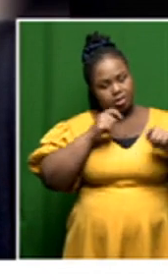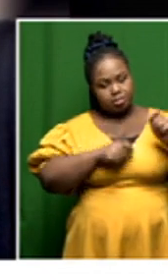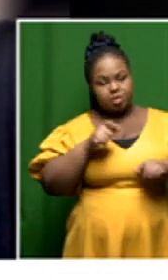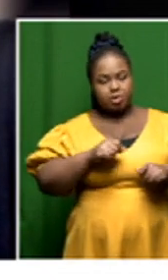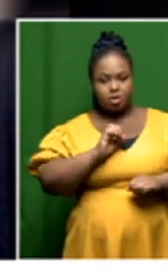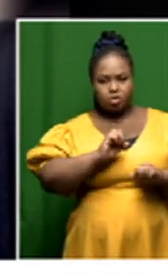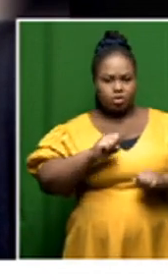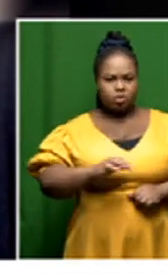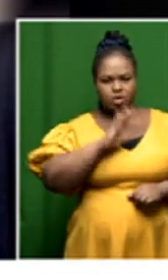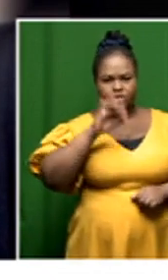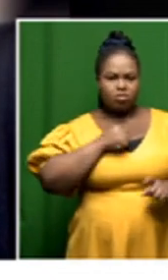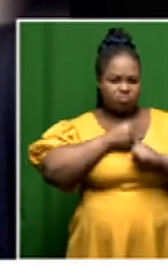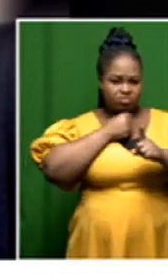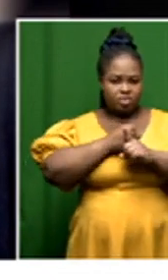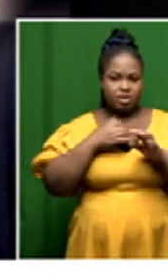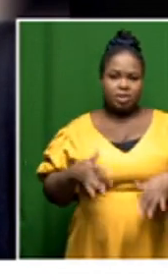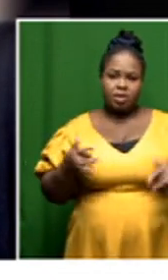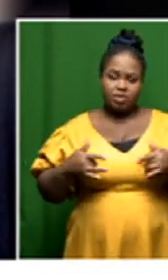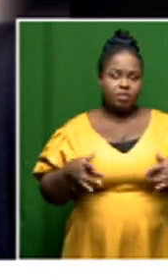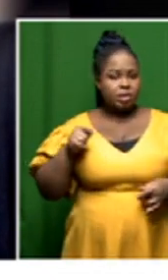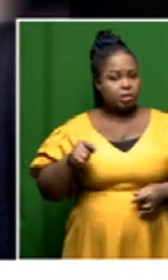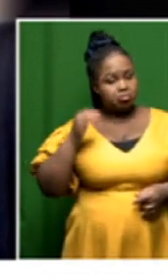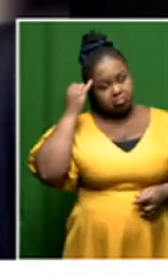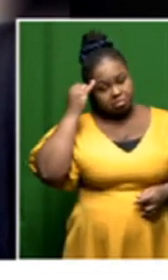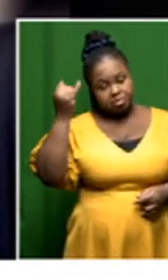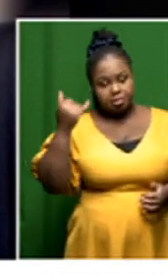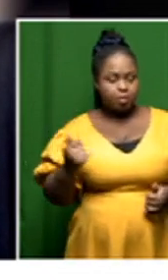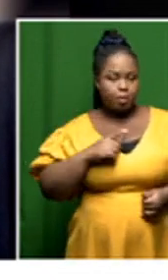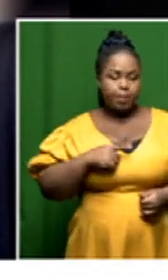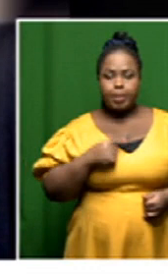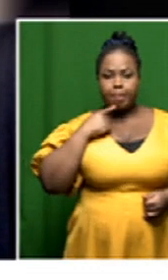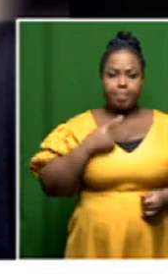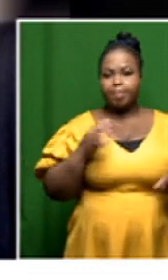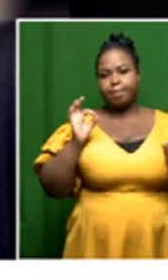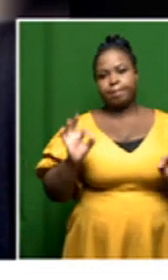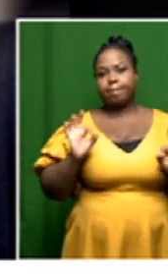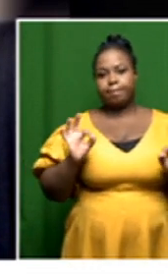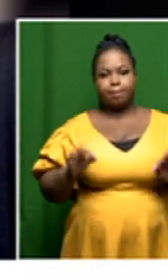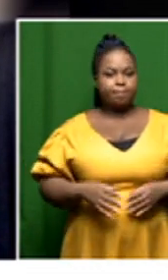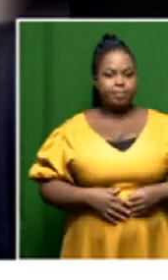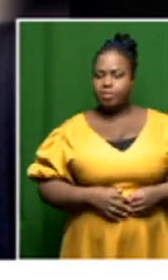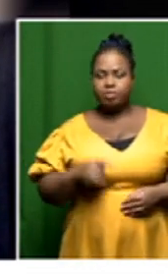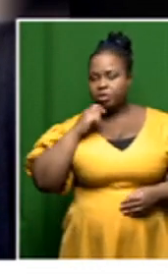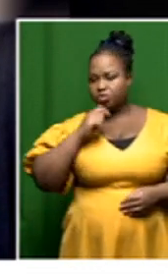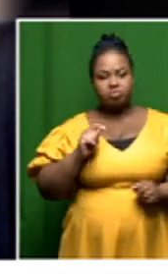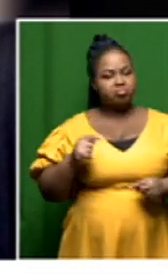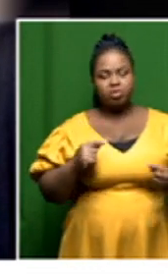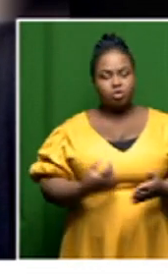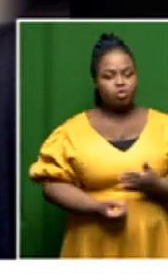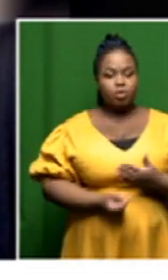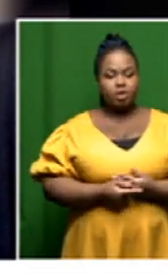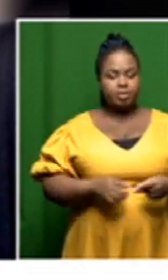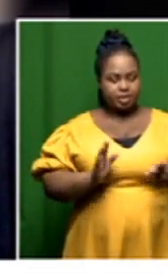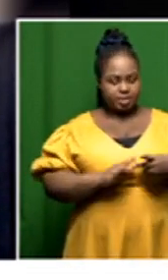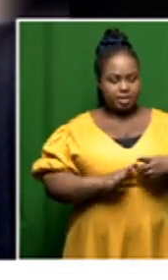people and really fighting for our survival so this idea of that there being an equivalence is absolute hogwash the second